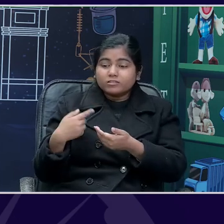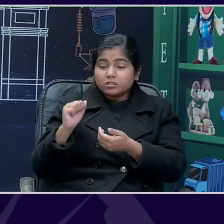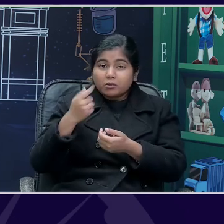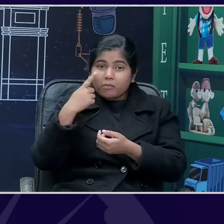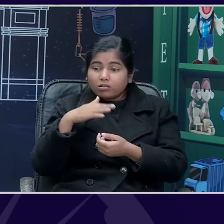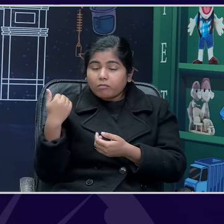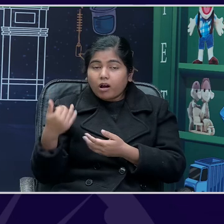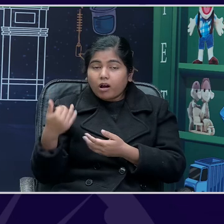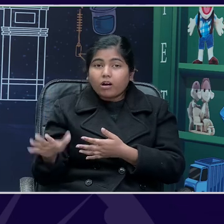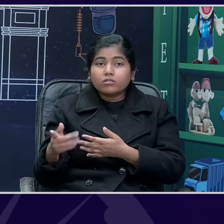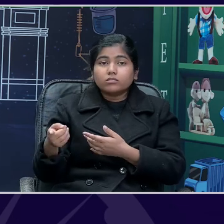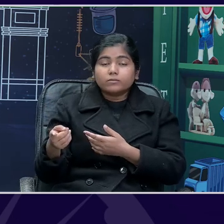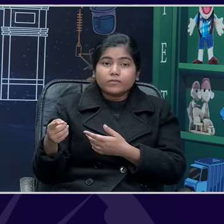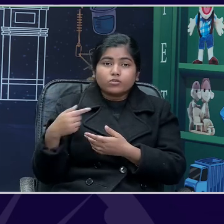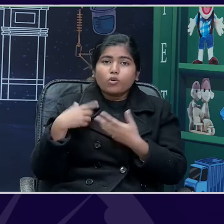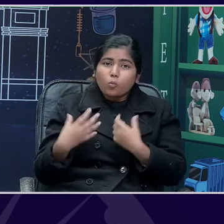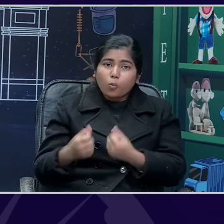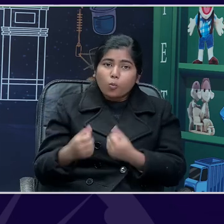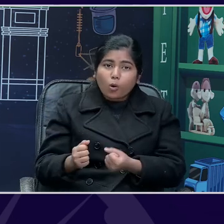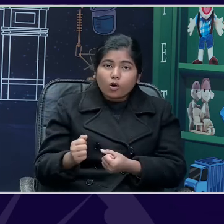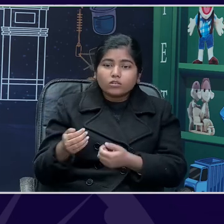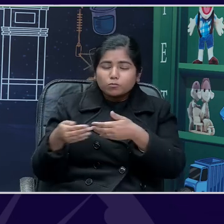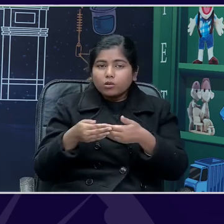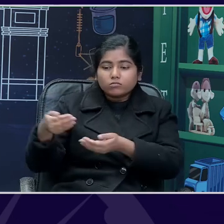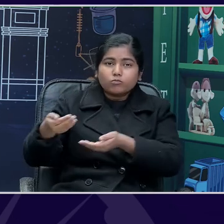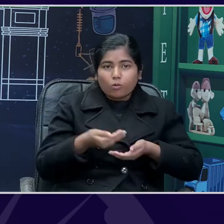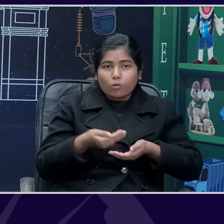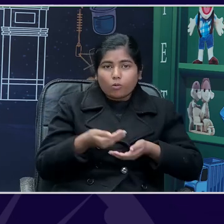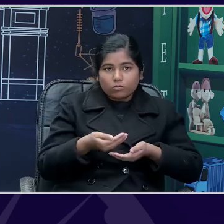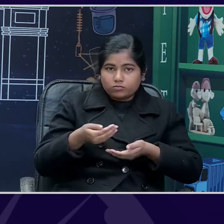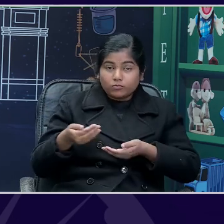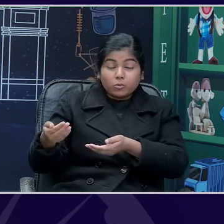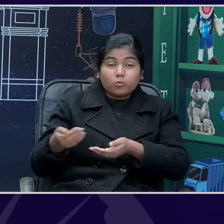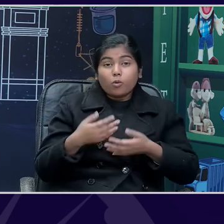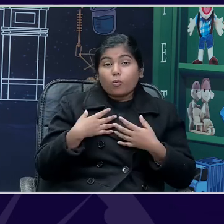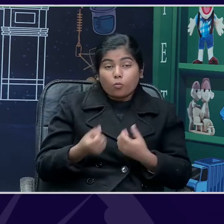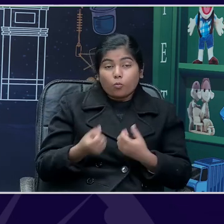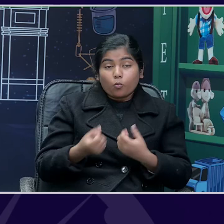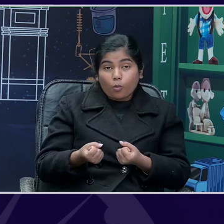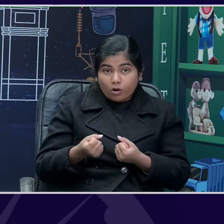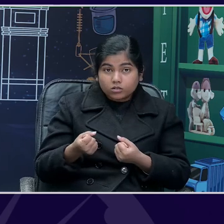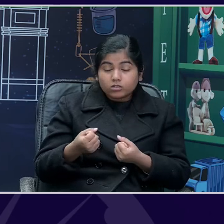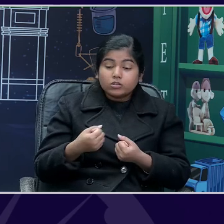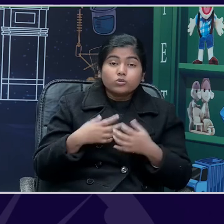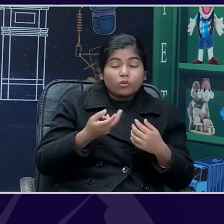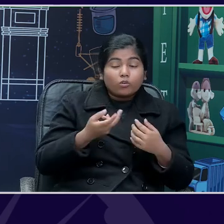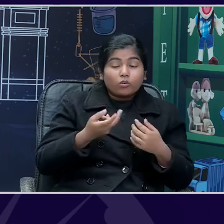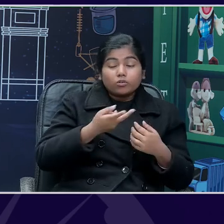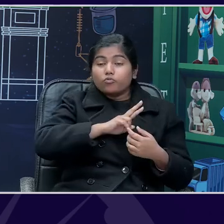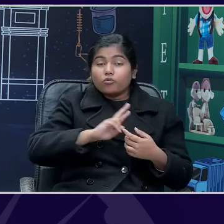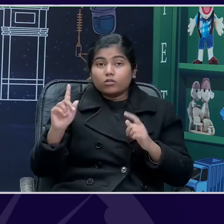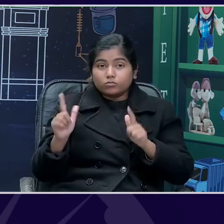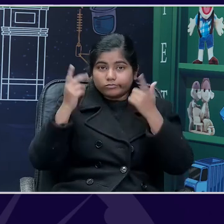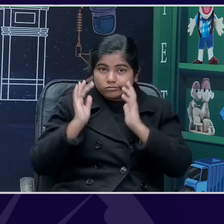by bringing the fawn home. There was a fawn that this doe had. And, you know, Jodi wanted to go back to the